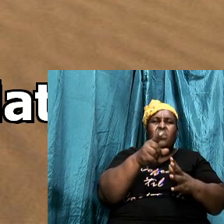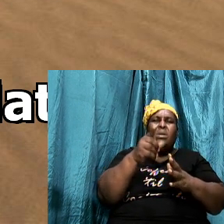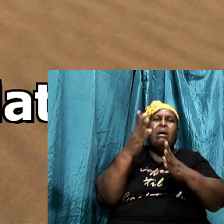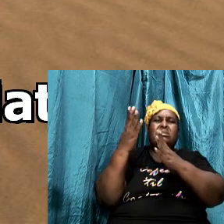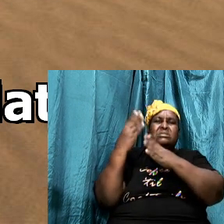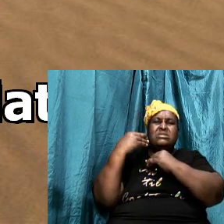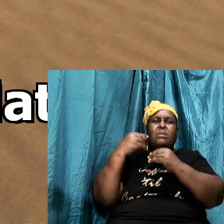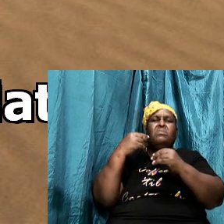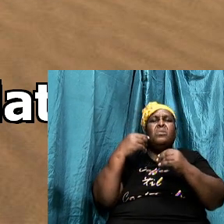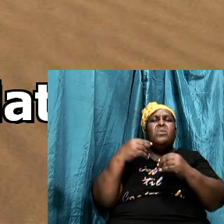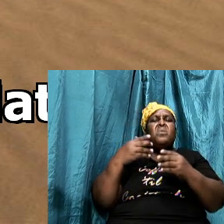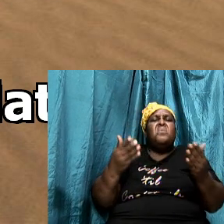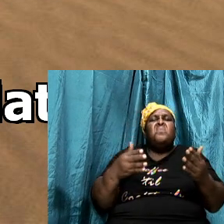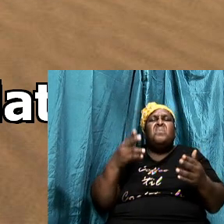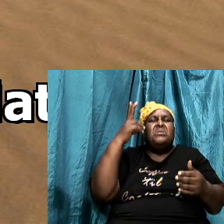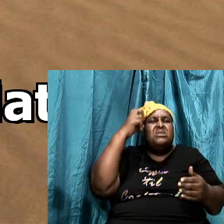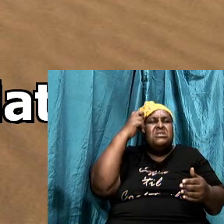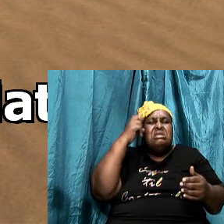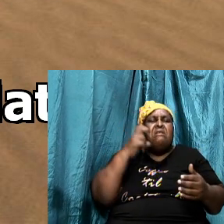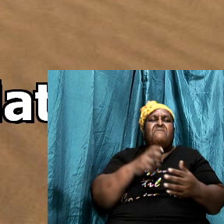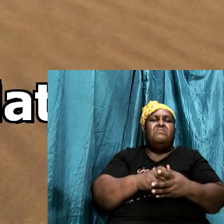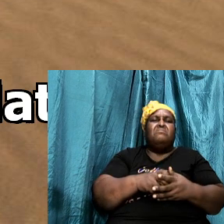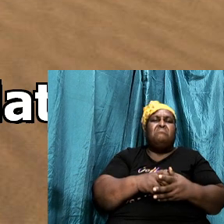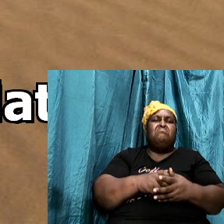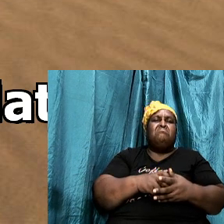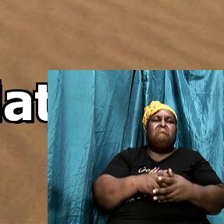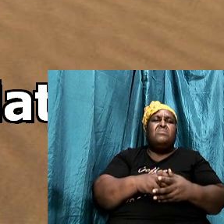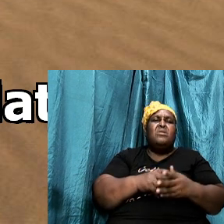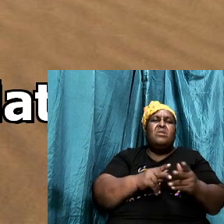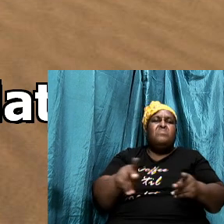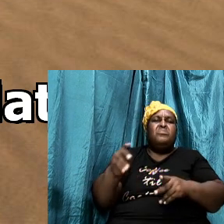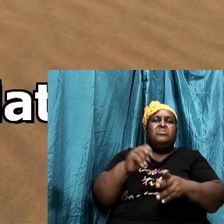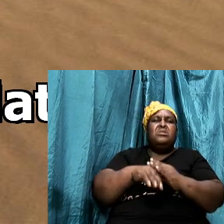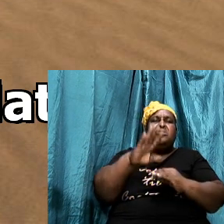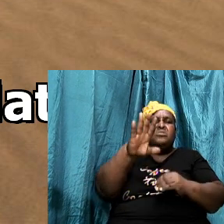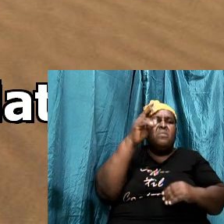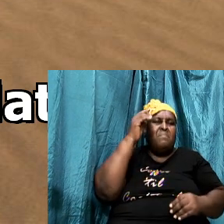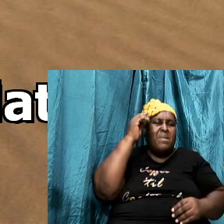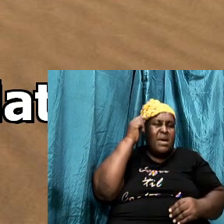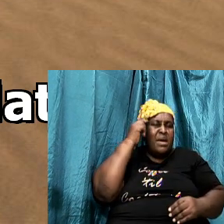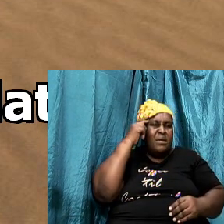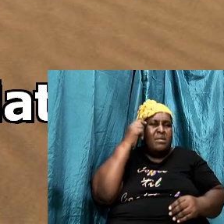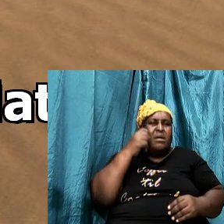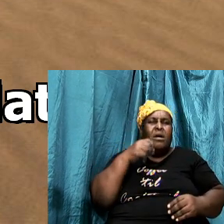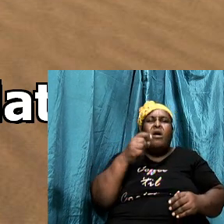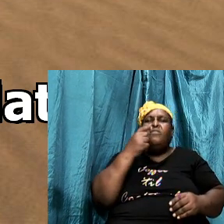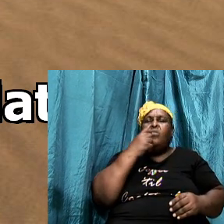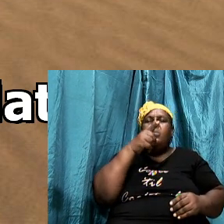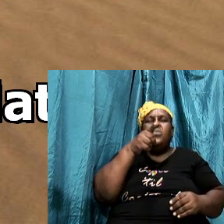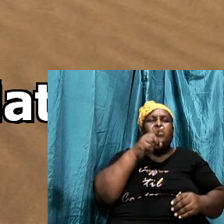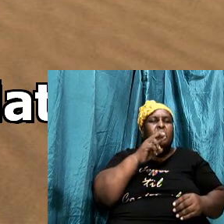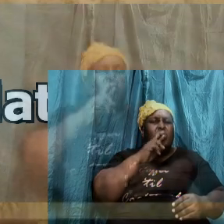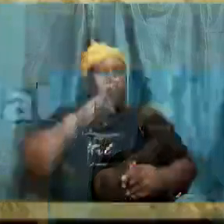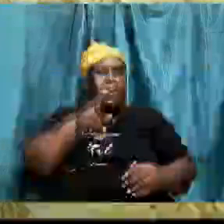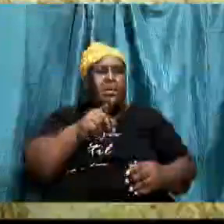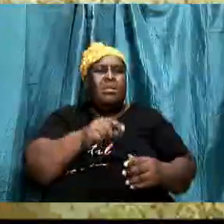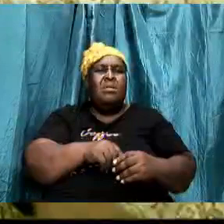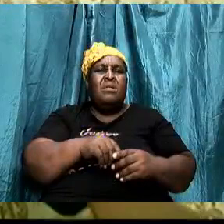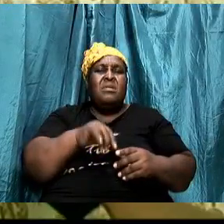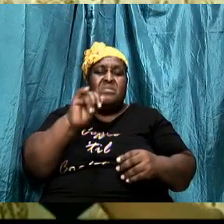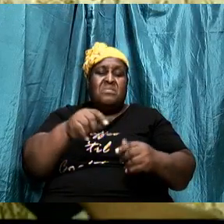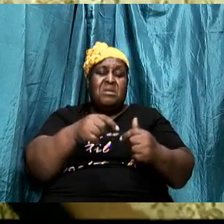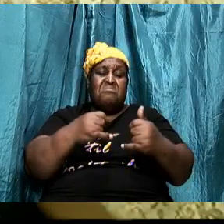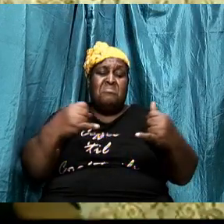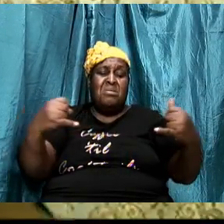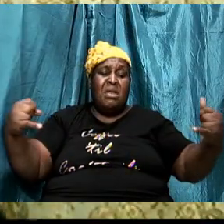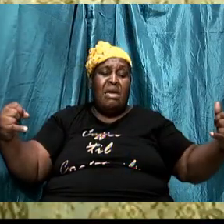putting at you if you allow him to put doubt in your mind about who you are then that line that supposed to be